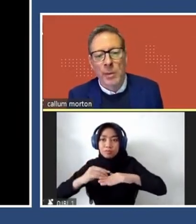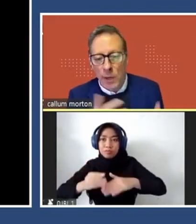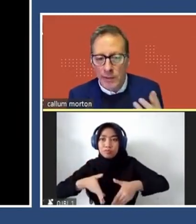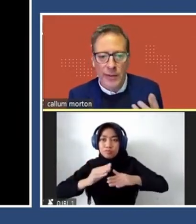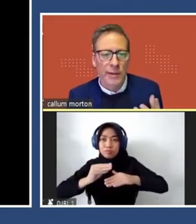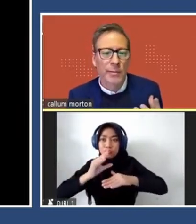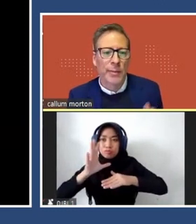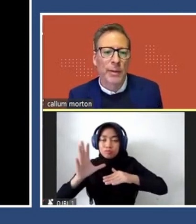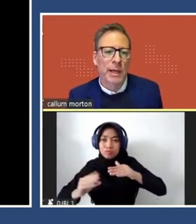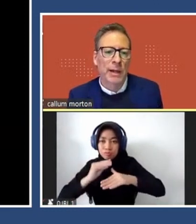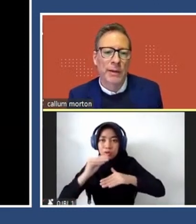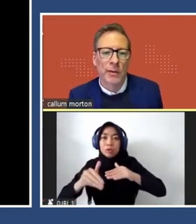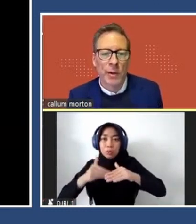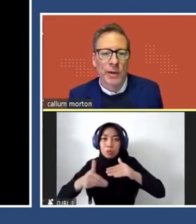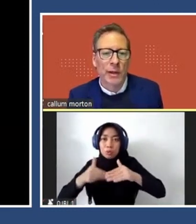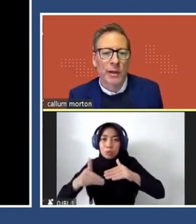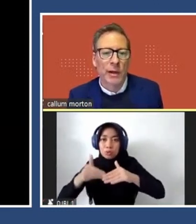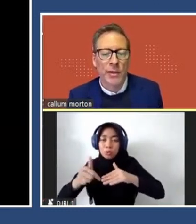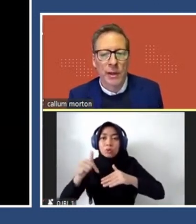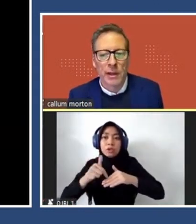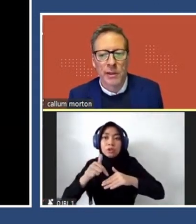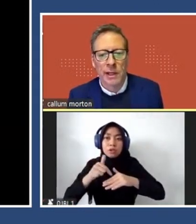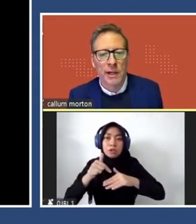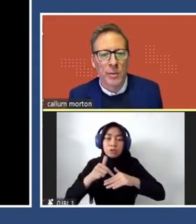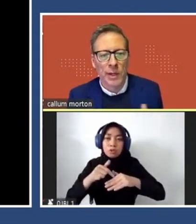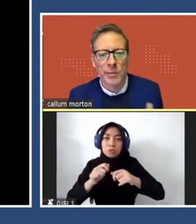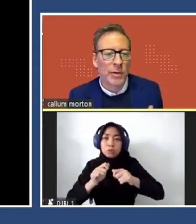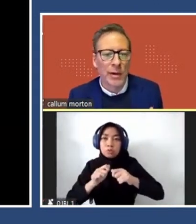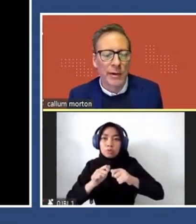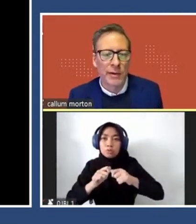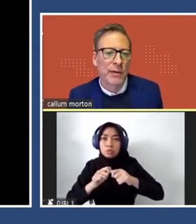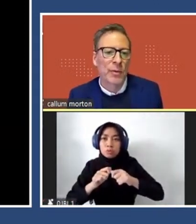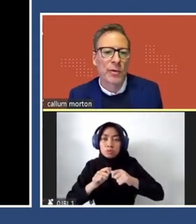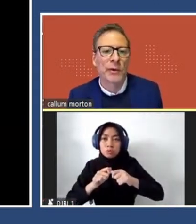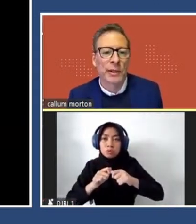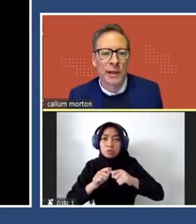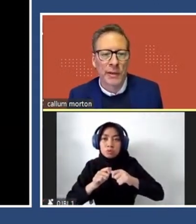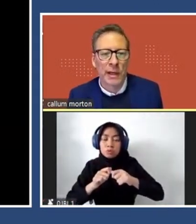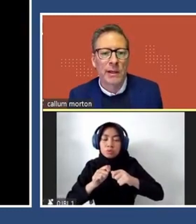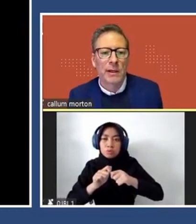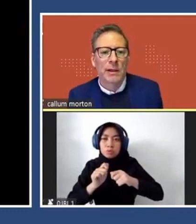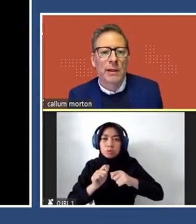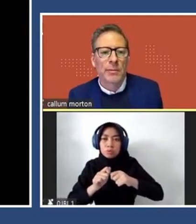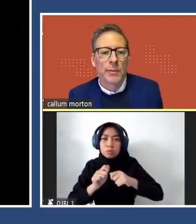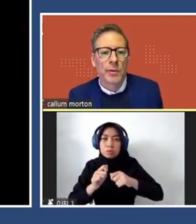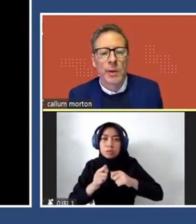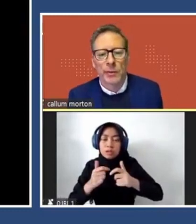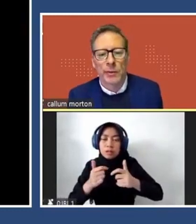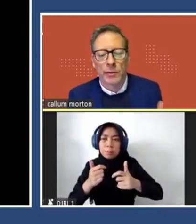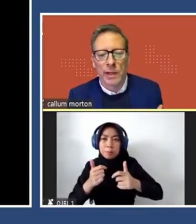And, I mean, one of the things that public art does, we think, I think, is that it can open up new narratives. And this work certainly does that